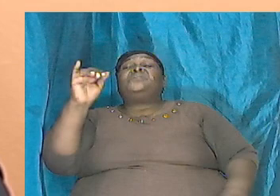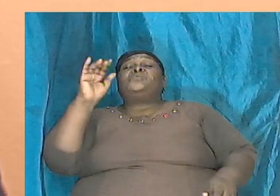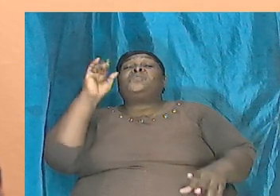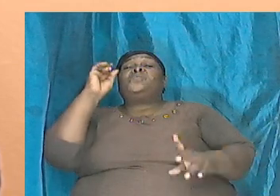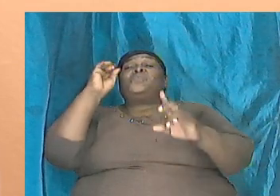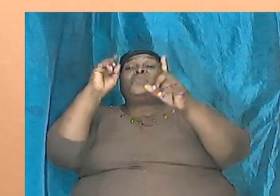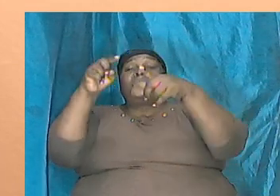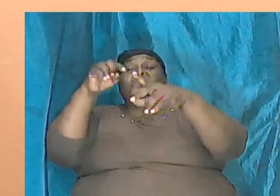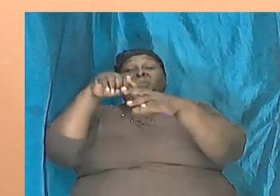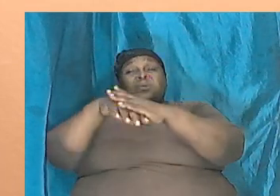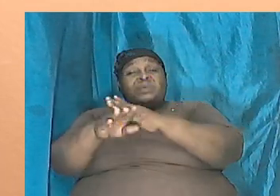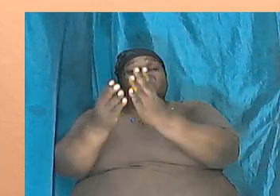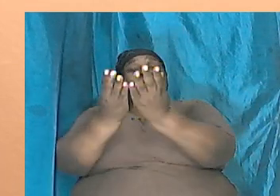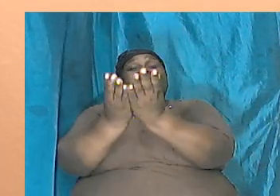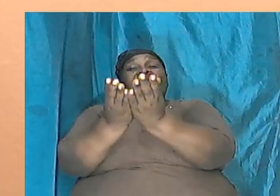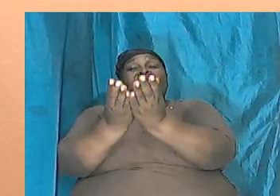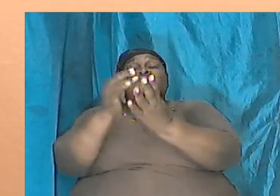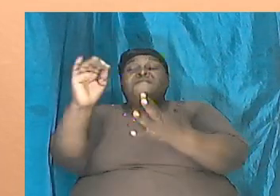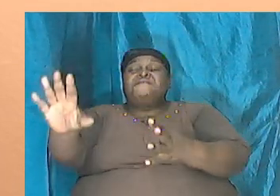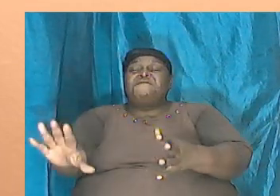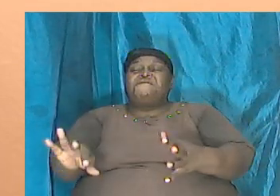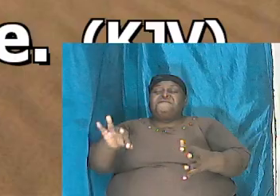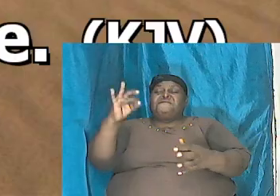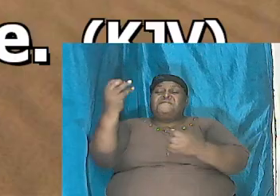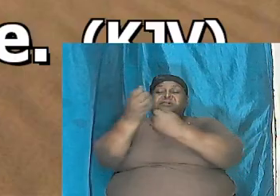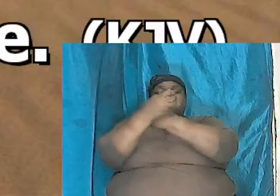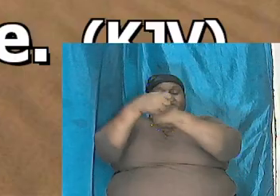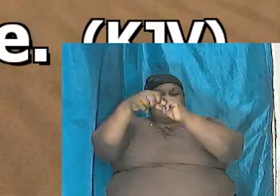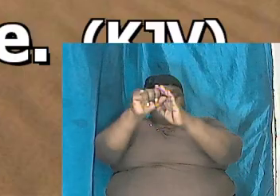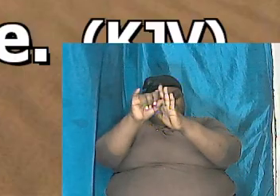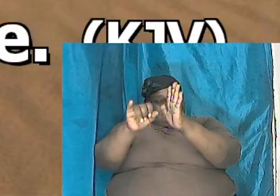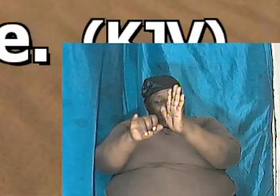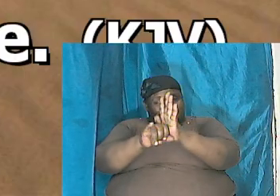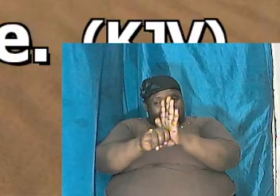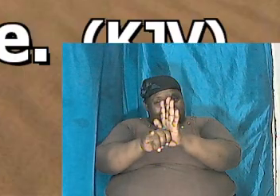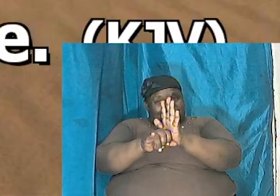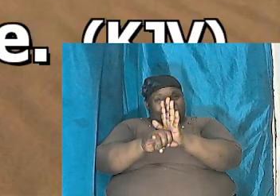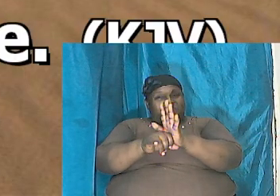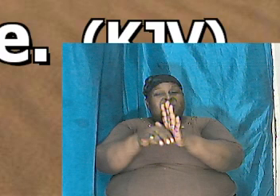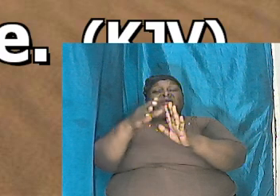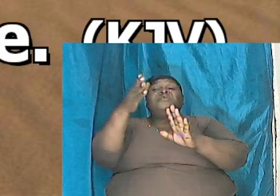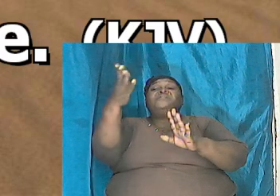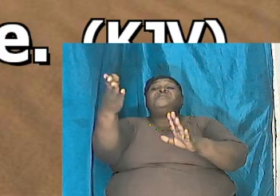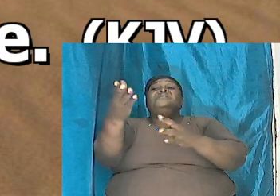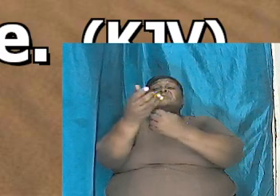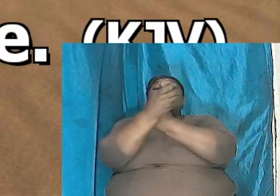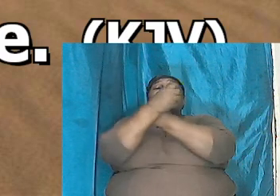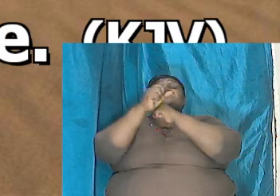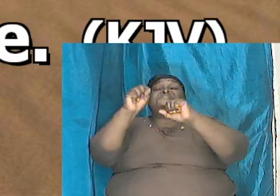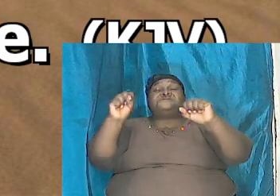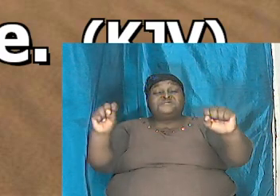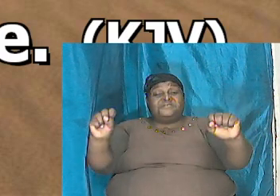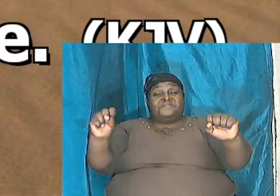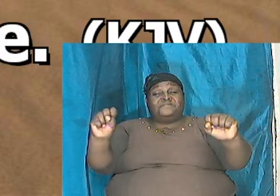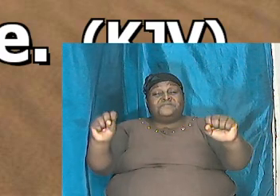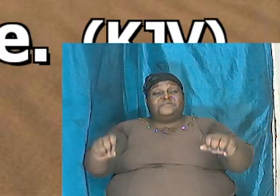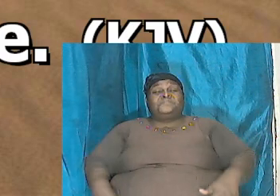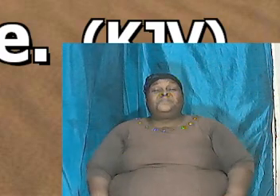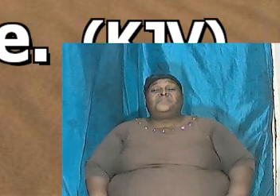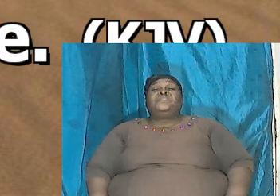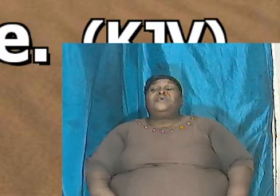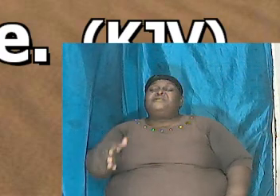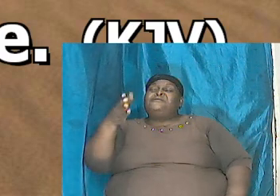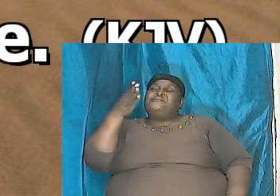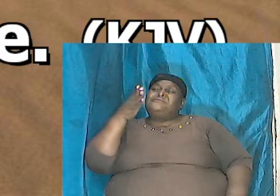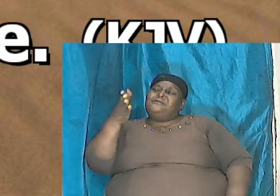found salvation they were saved they